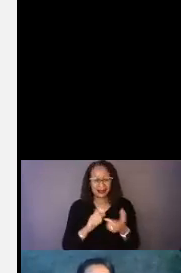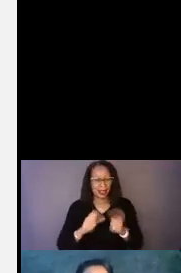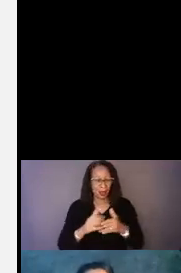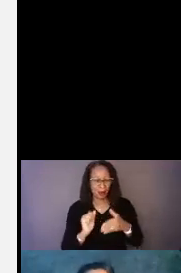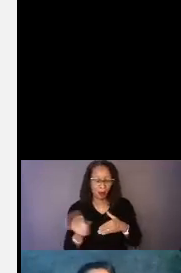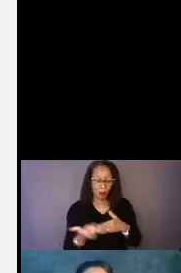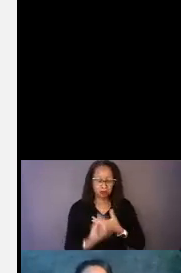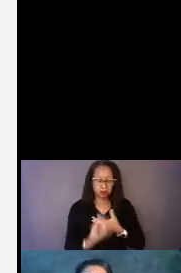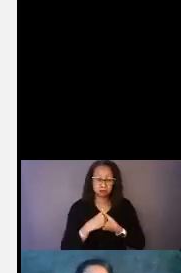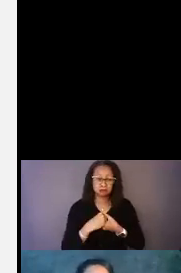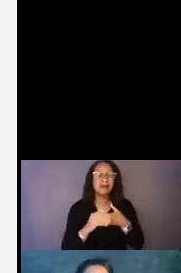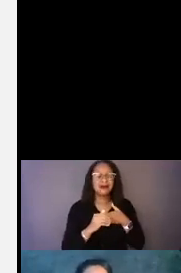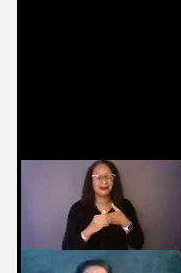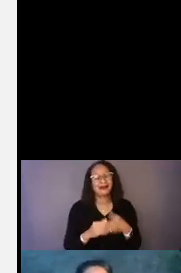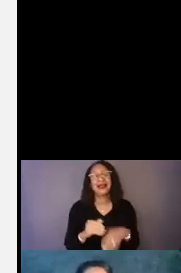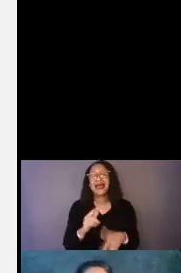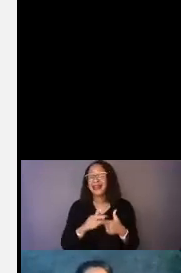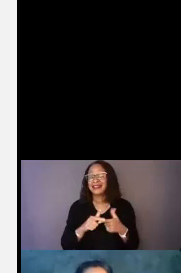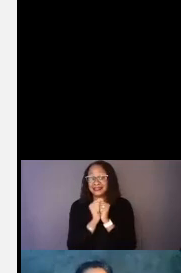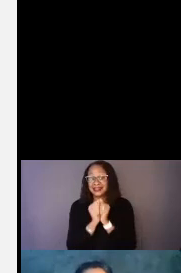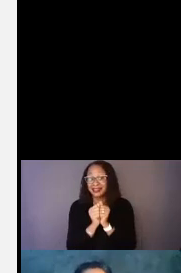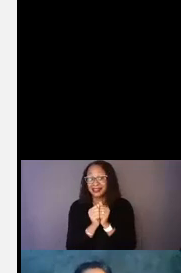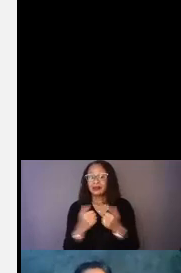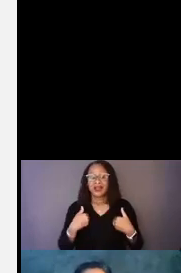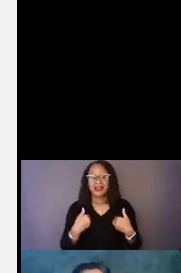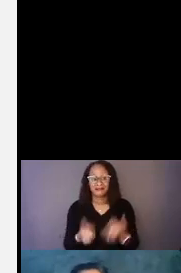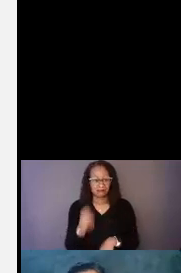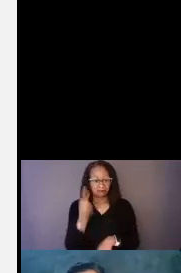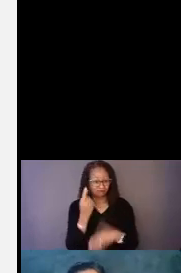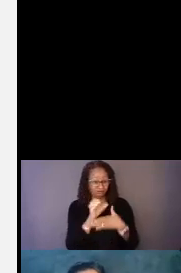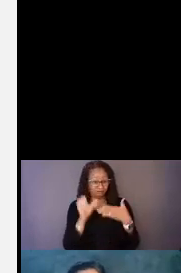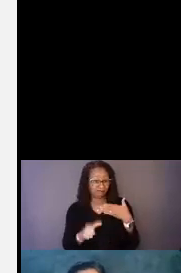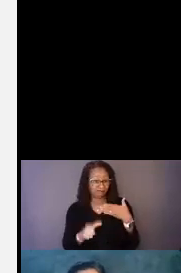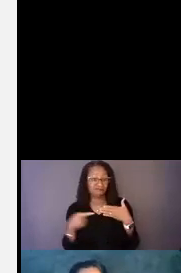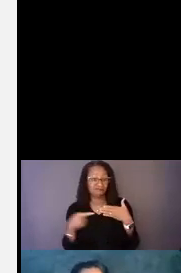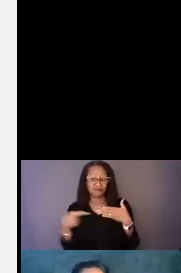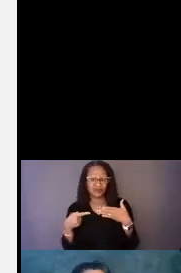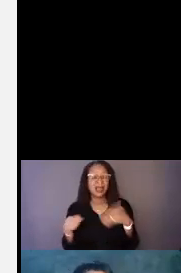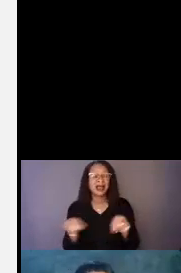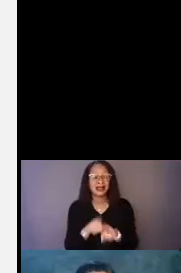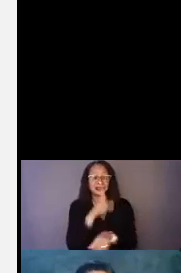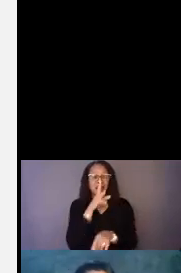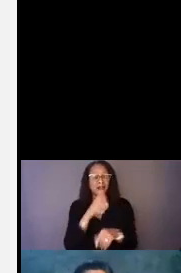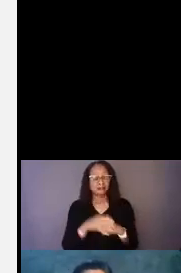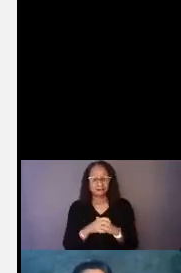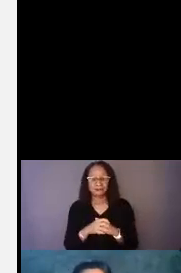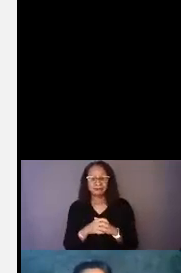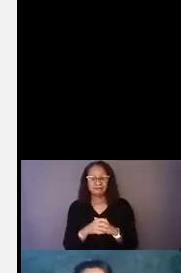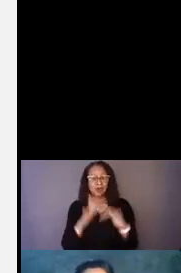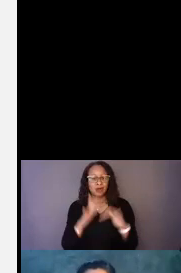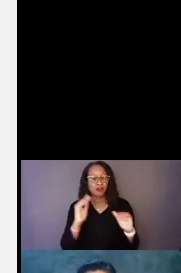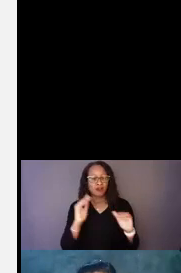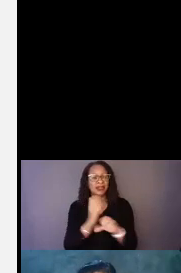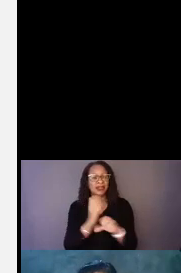that together we can come to that understanding as we talk. Hopefully we get some some